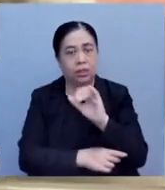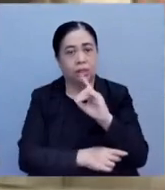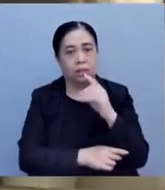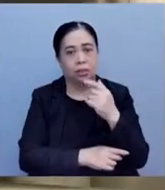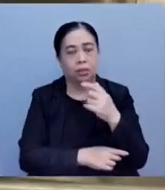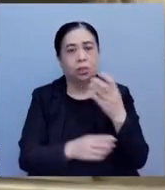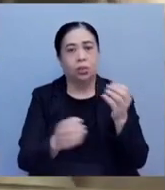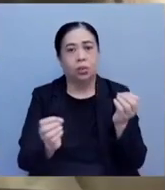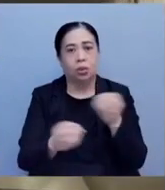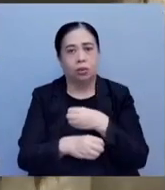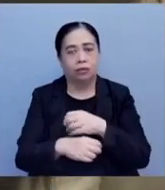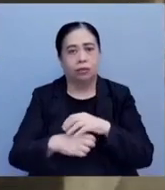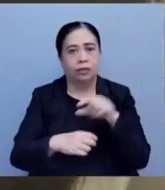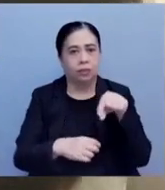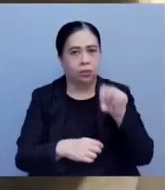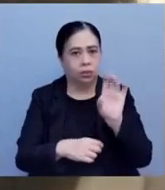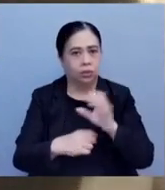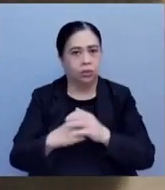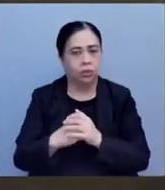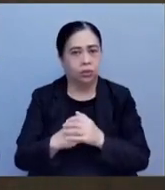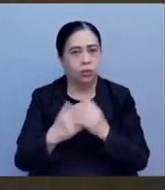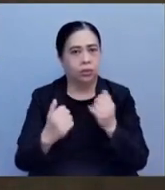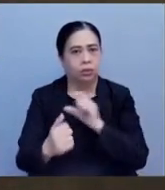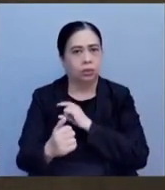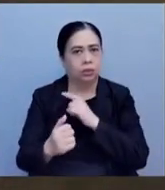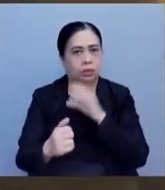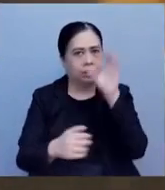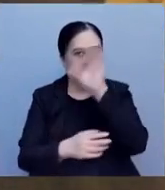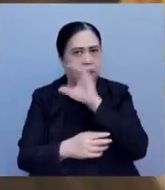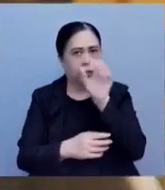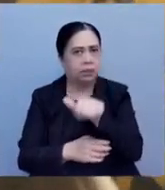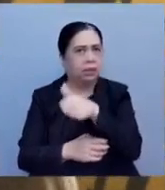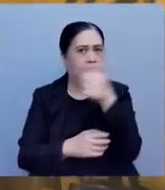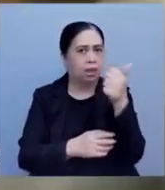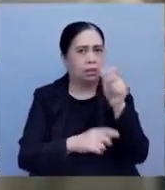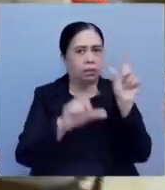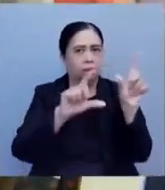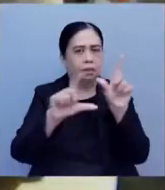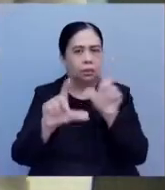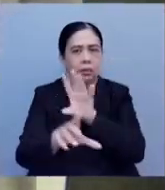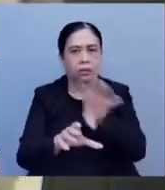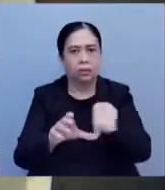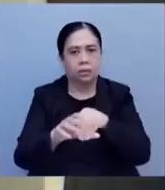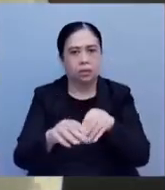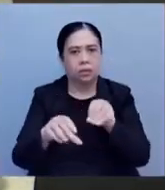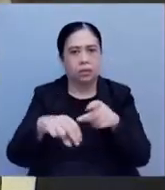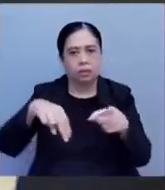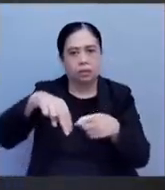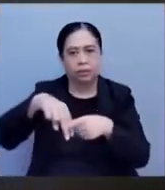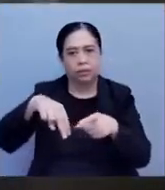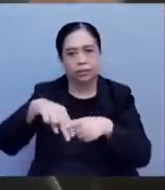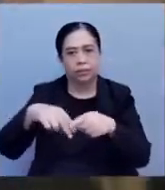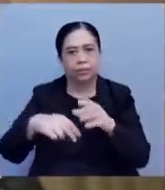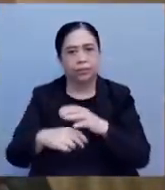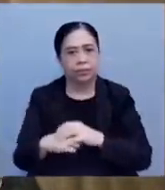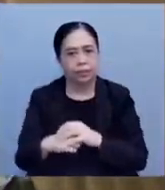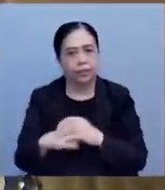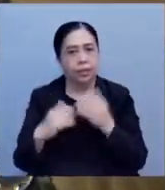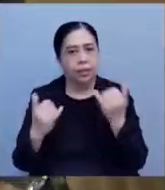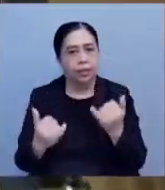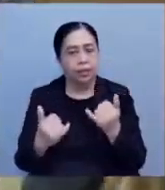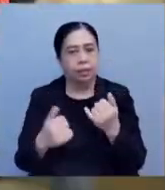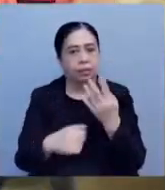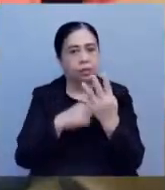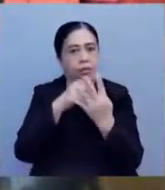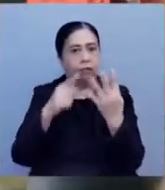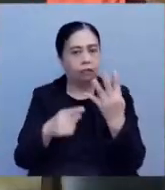in Camp Karingal in Quezon City. Now, the police are still searching for the other suspects involved in the initiation rites. And currently, the four suspects